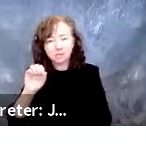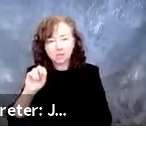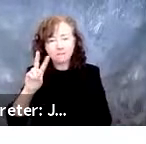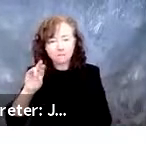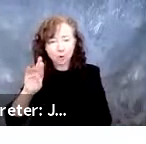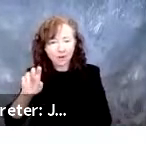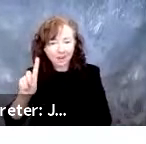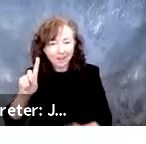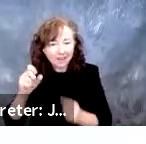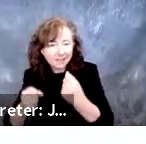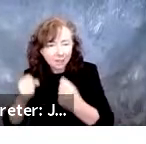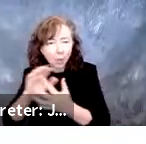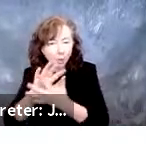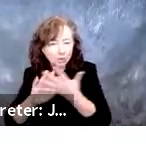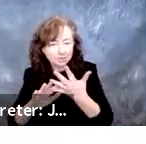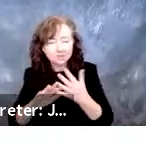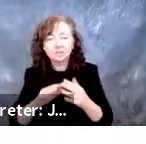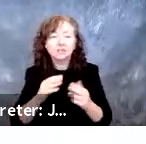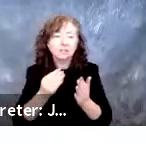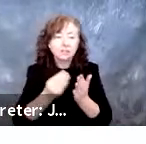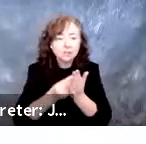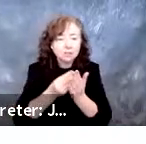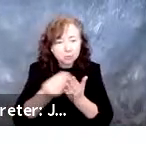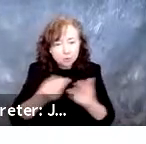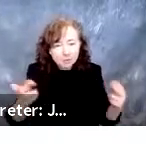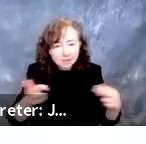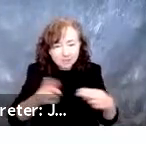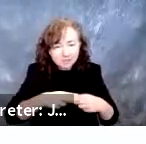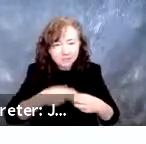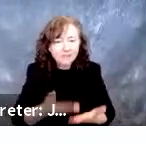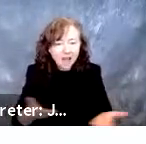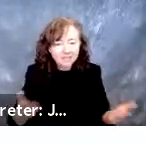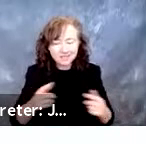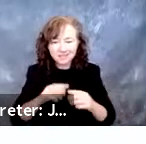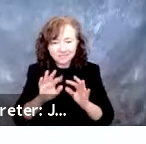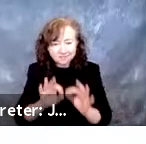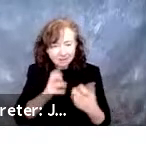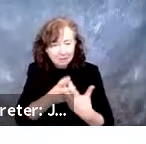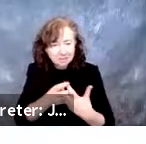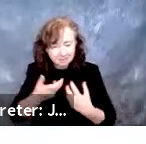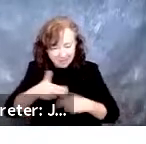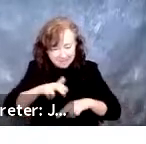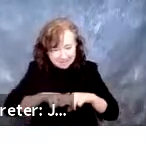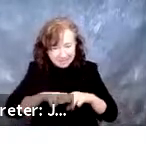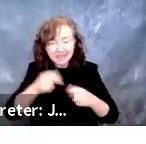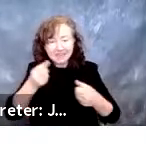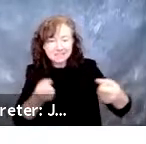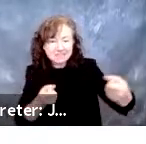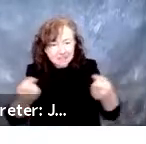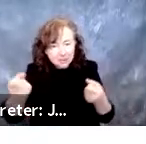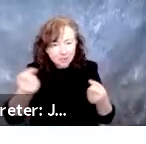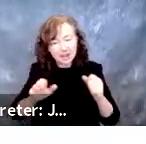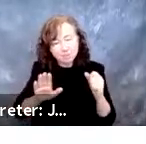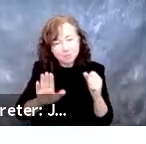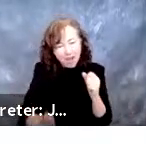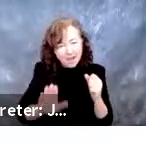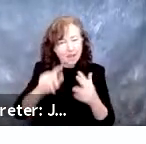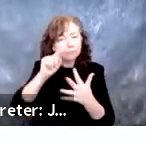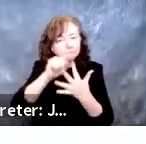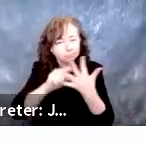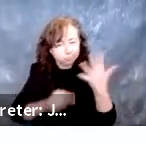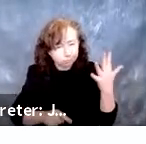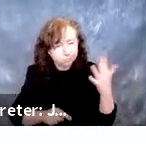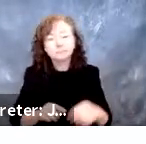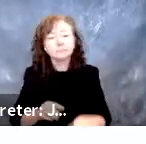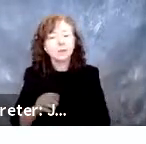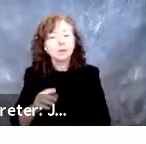mobility device securement systems, customized seating, steering and braking solutions, and more. And you'll be hearing from one of